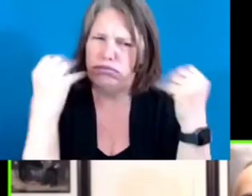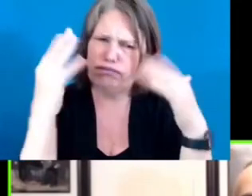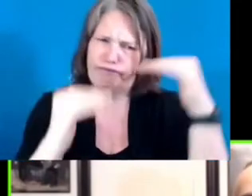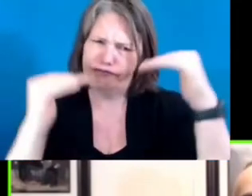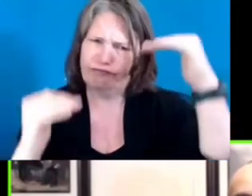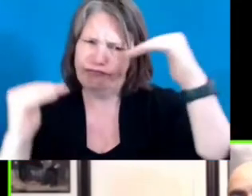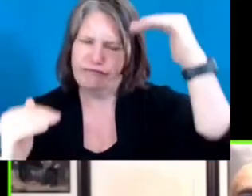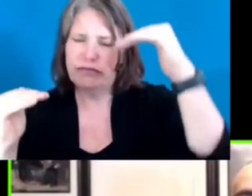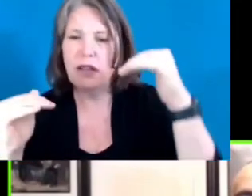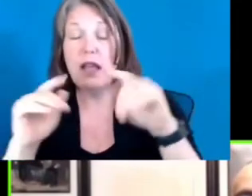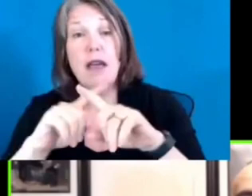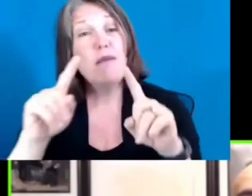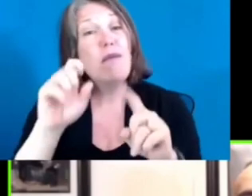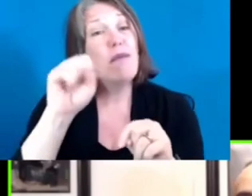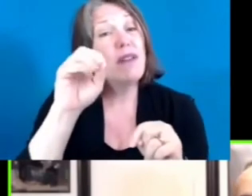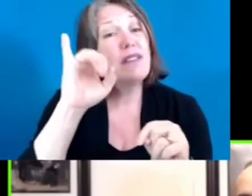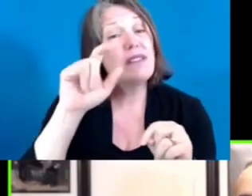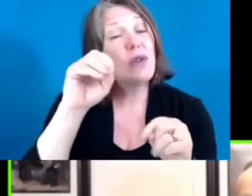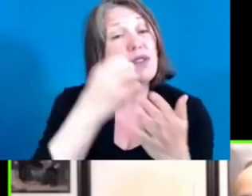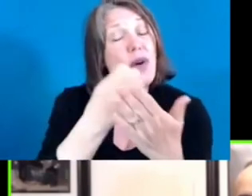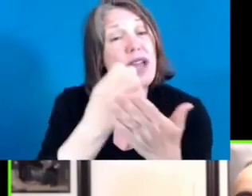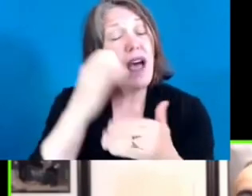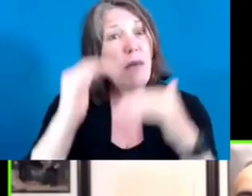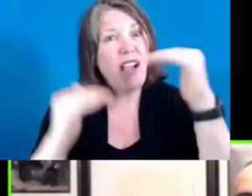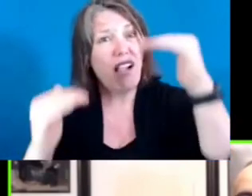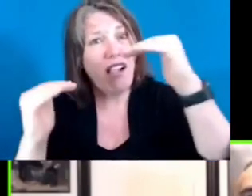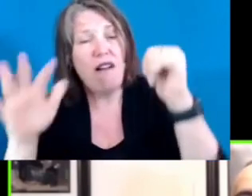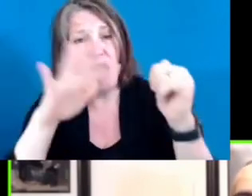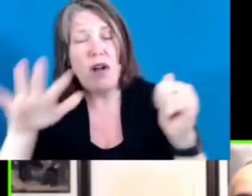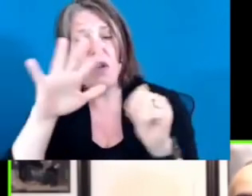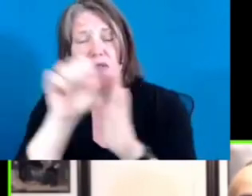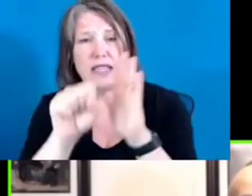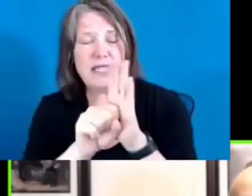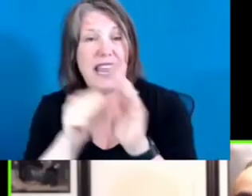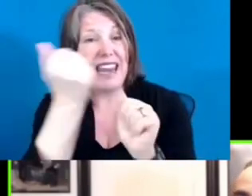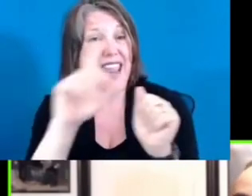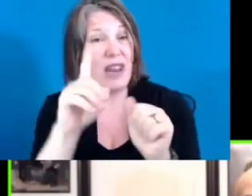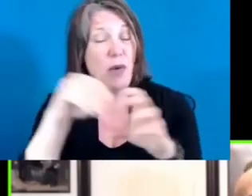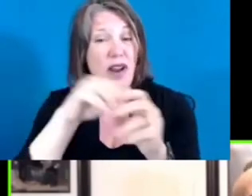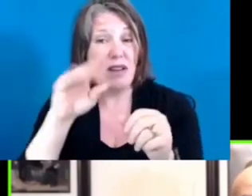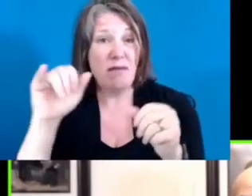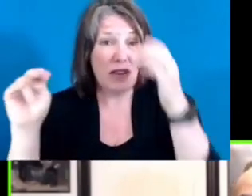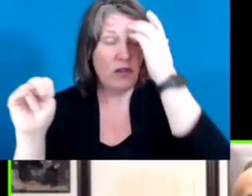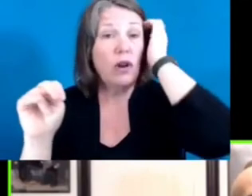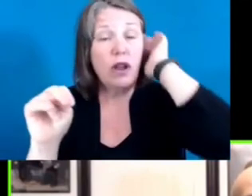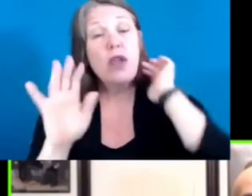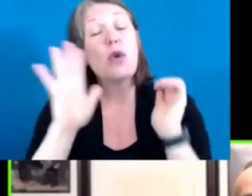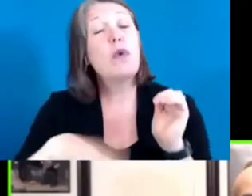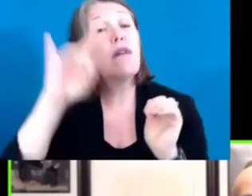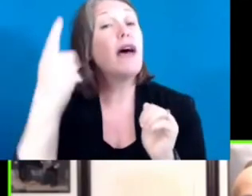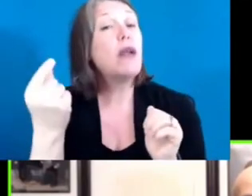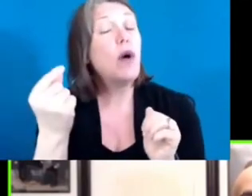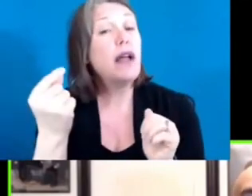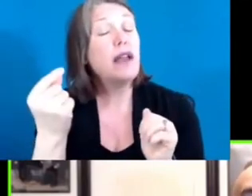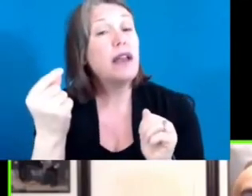state of Minnesota. Anywhere you go in Minnesota, what you basically find is that low-income children, white children, black children, brown children,